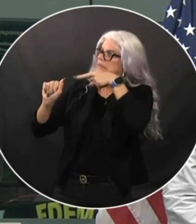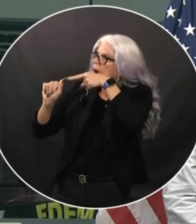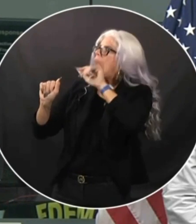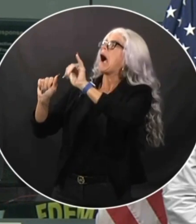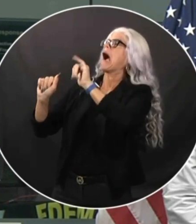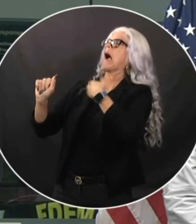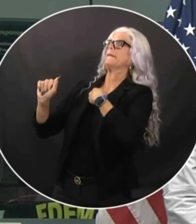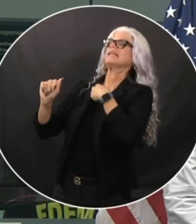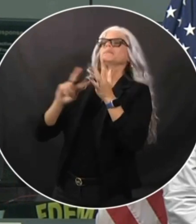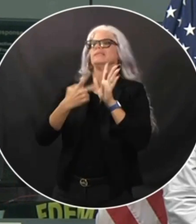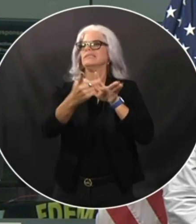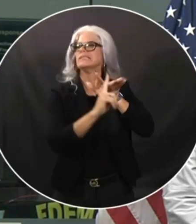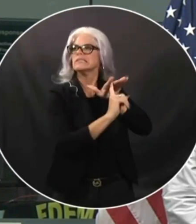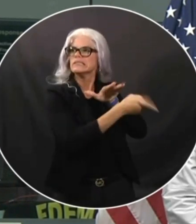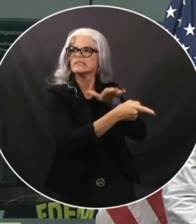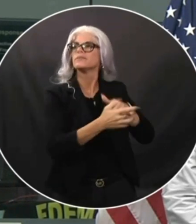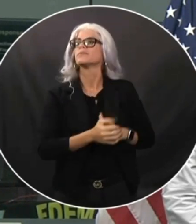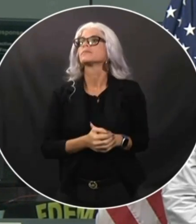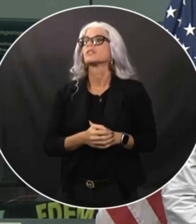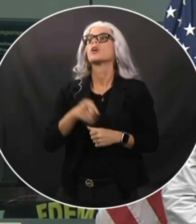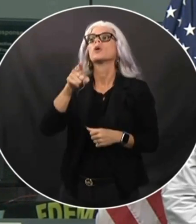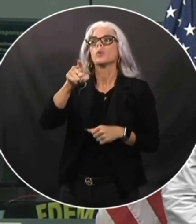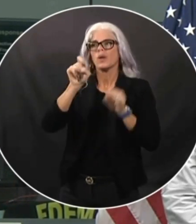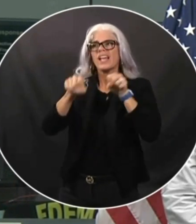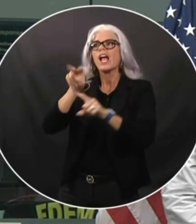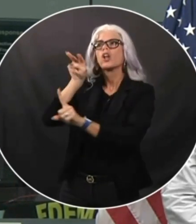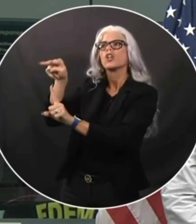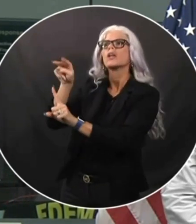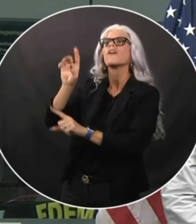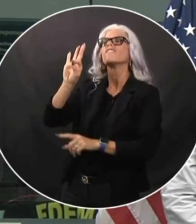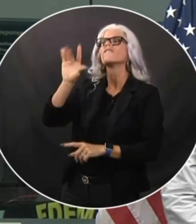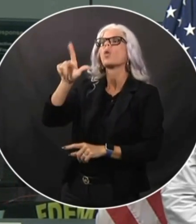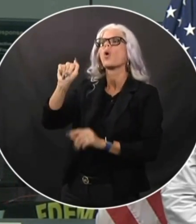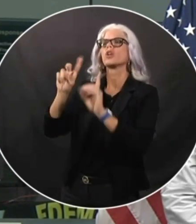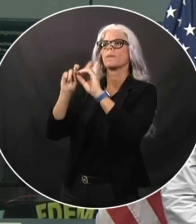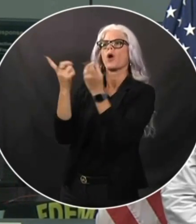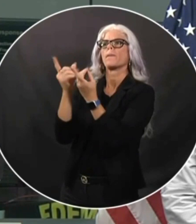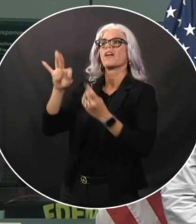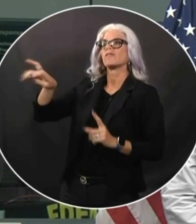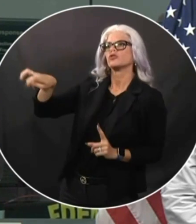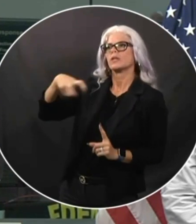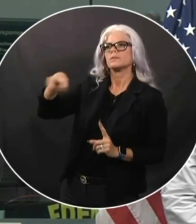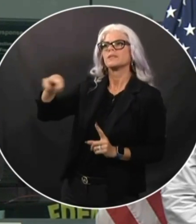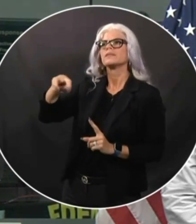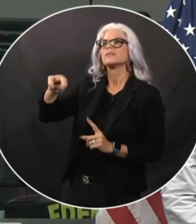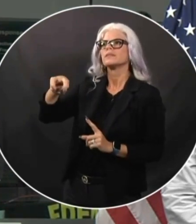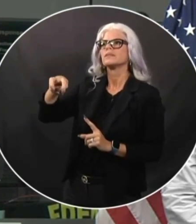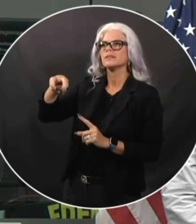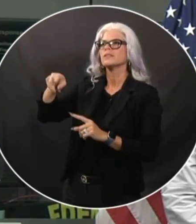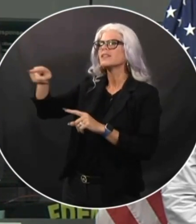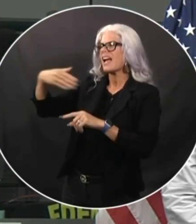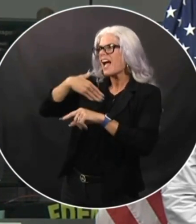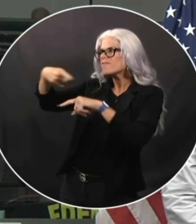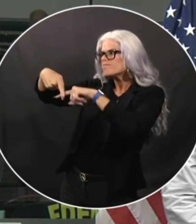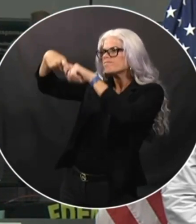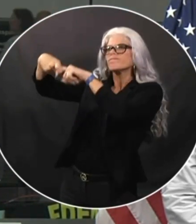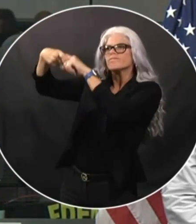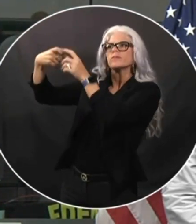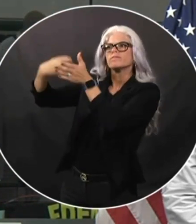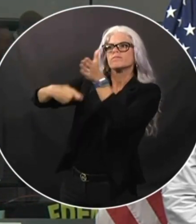of Transportation is now suspending tolls at facilities in the Tampa Bay area, the Polk